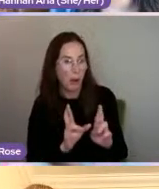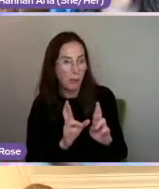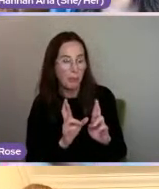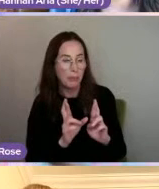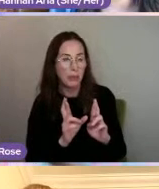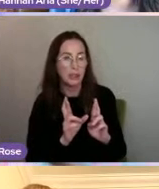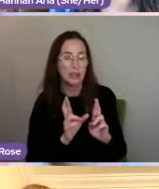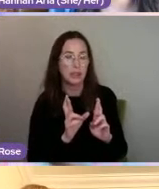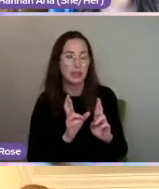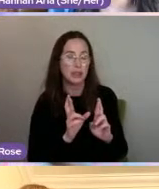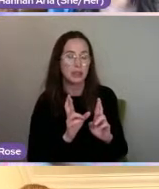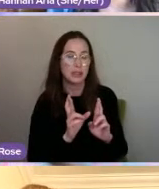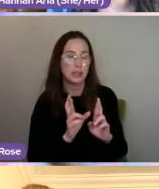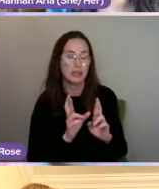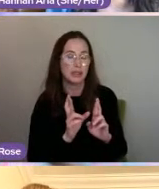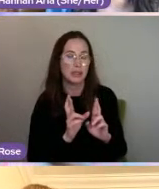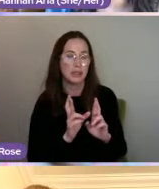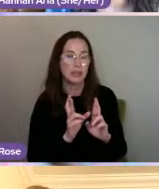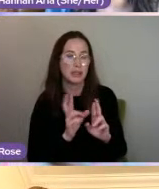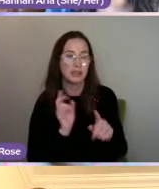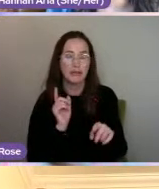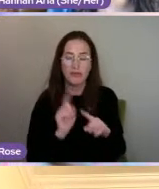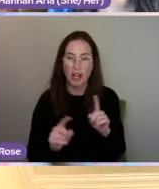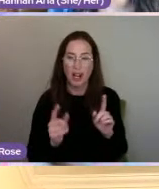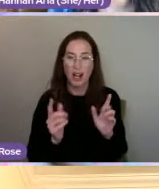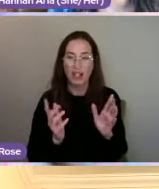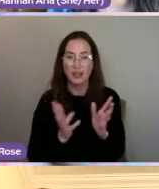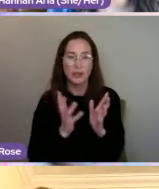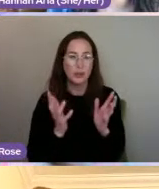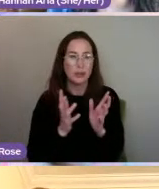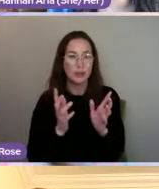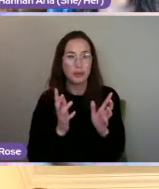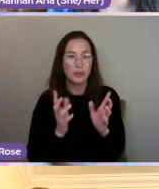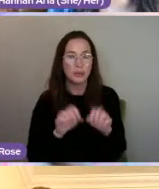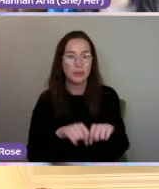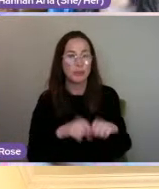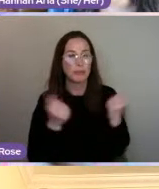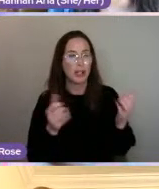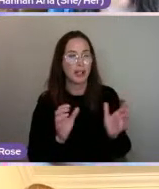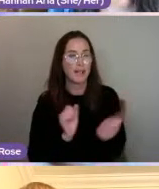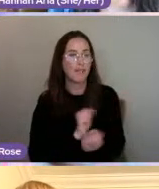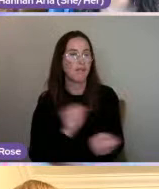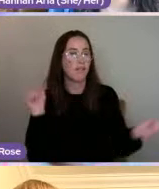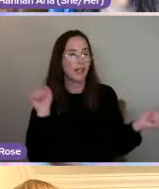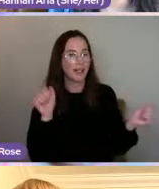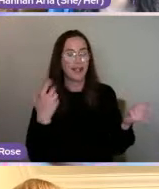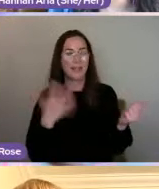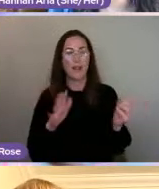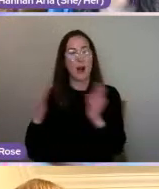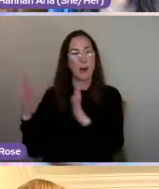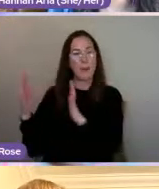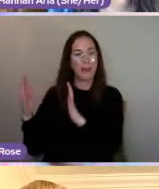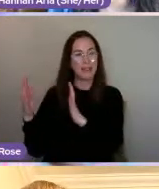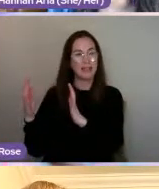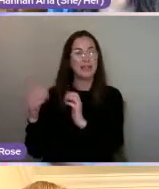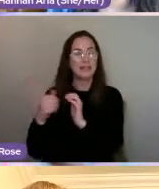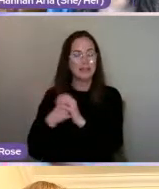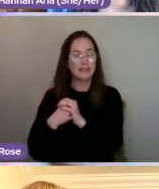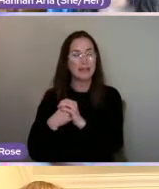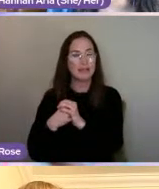just trying to sort of break free from everything on the other side, really.